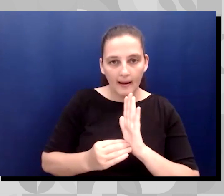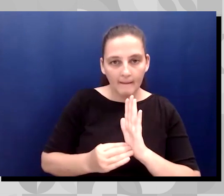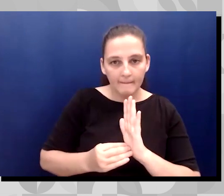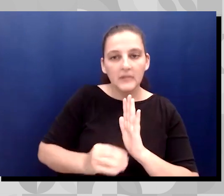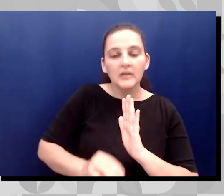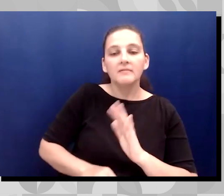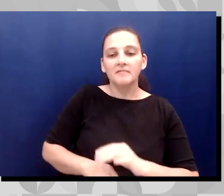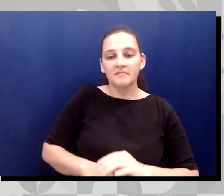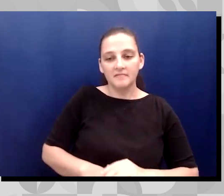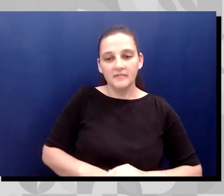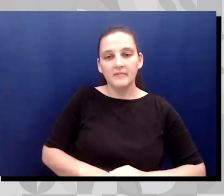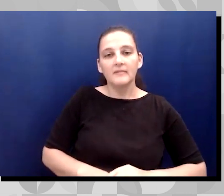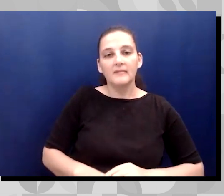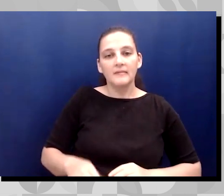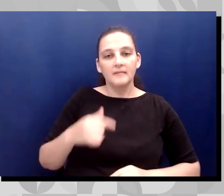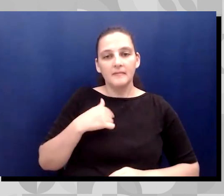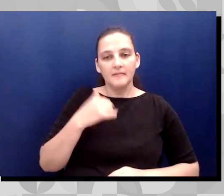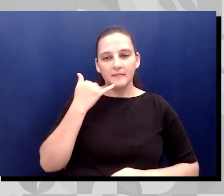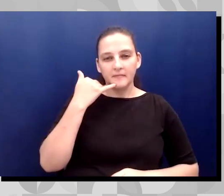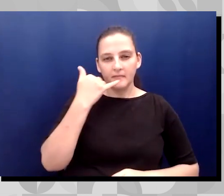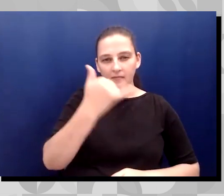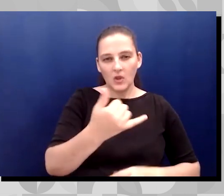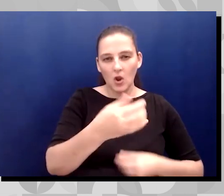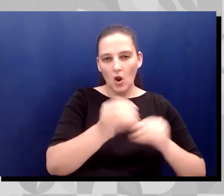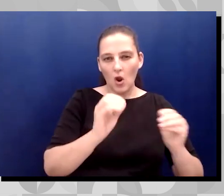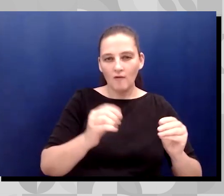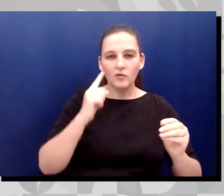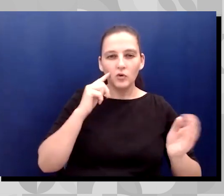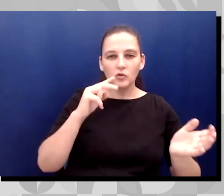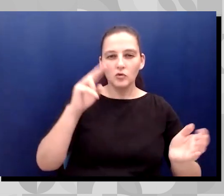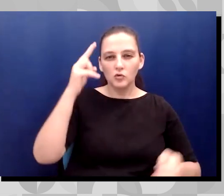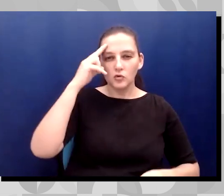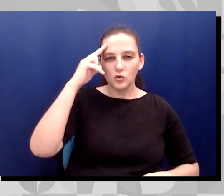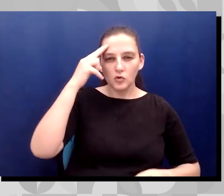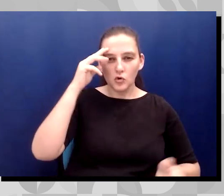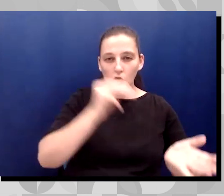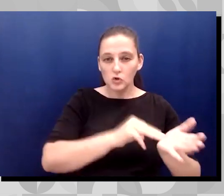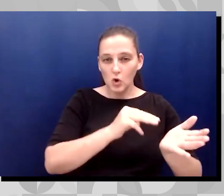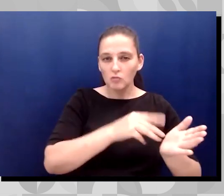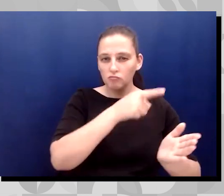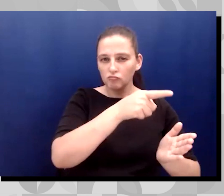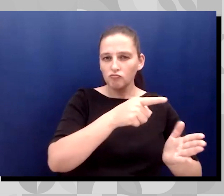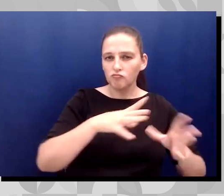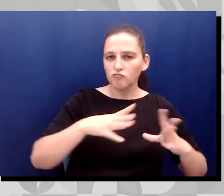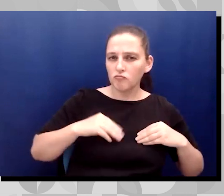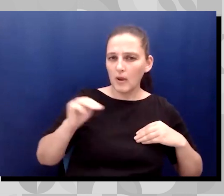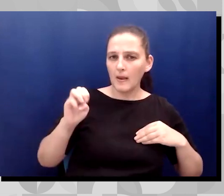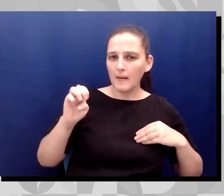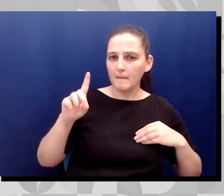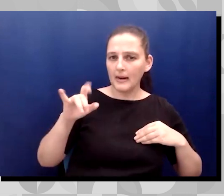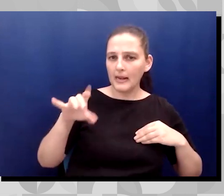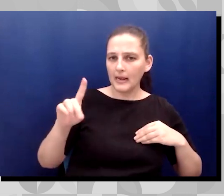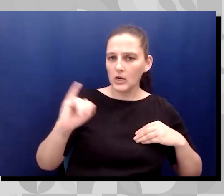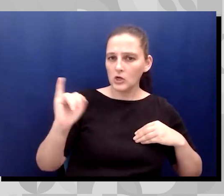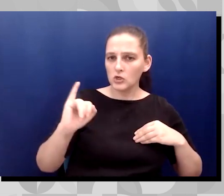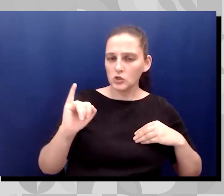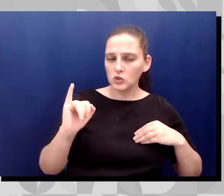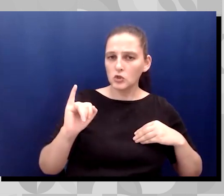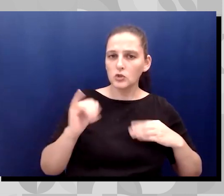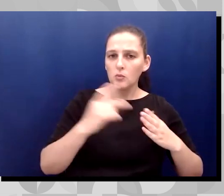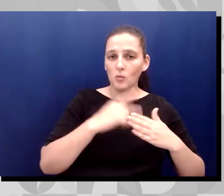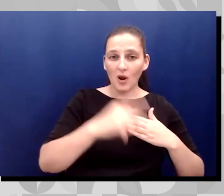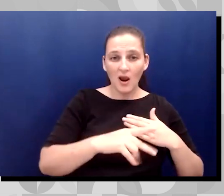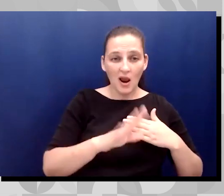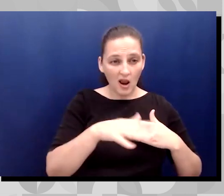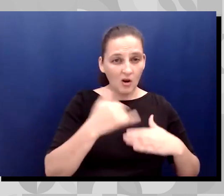office of a neurologist that is a Medicaid provider to advocate for a family who was told they needed to bring their